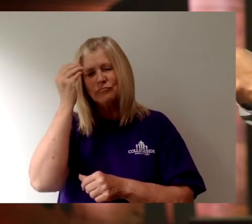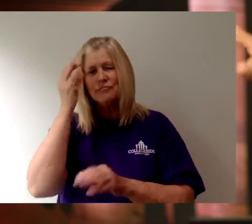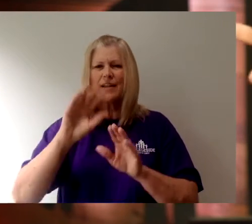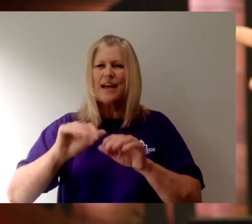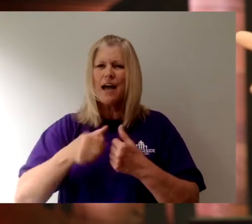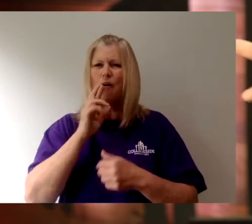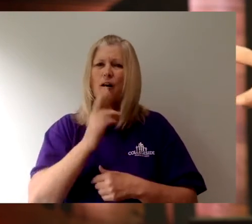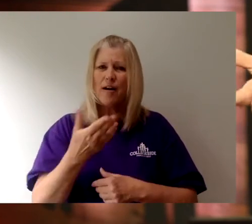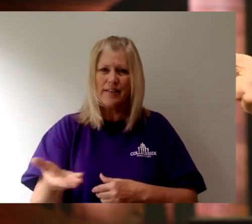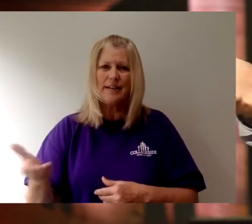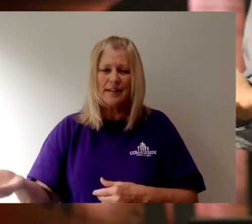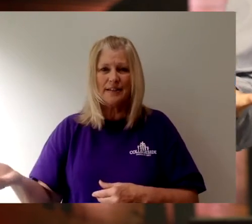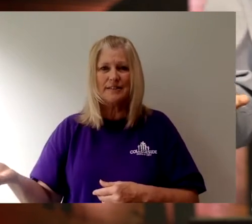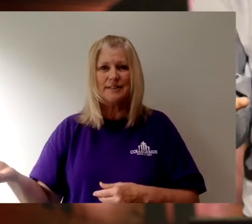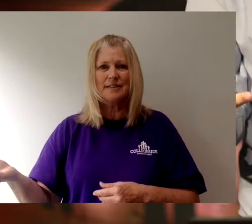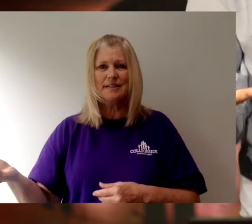Like, how are things?